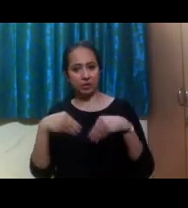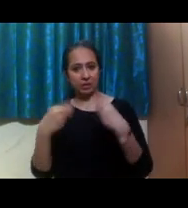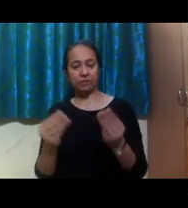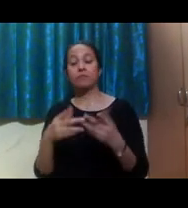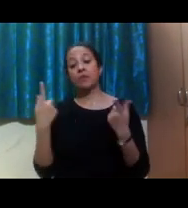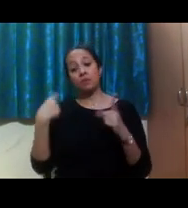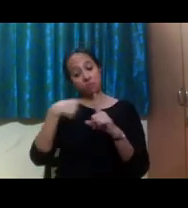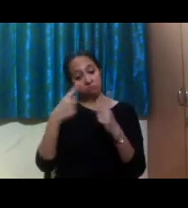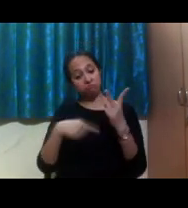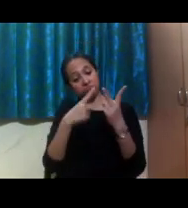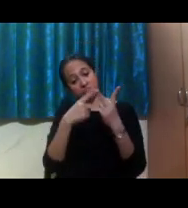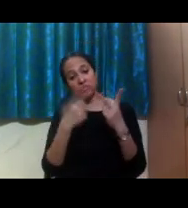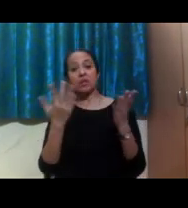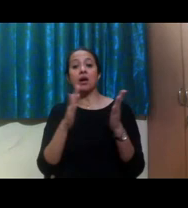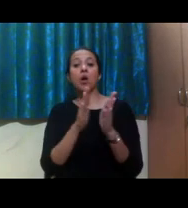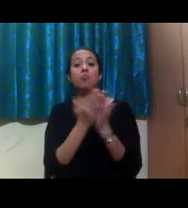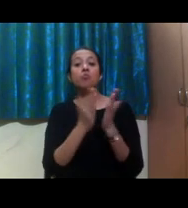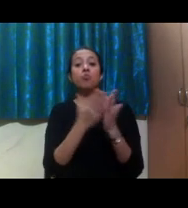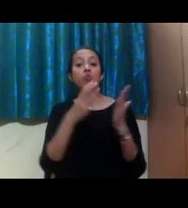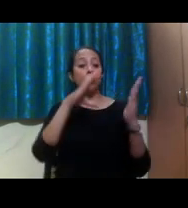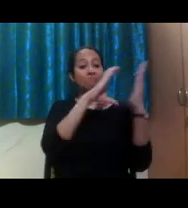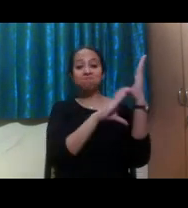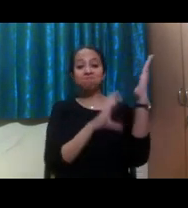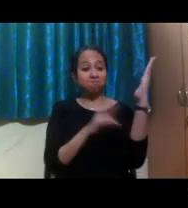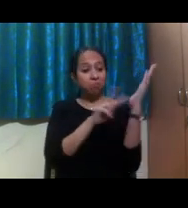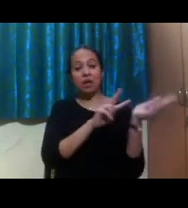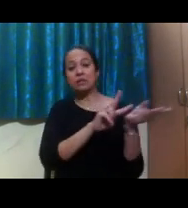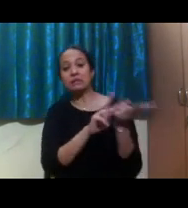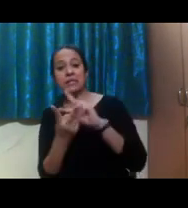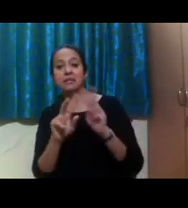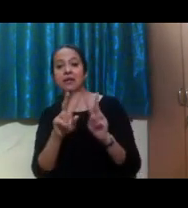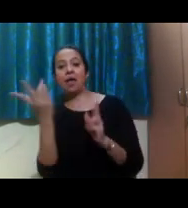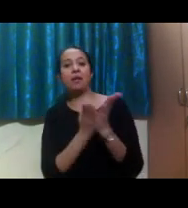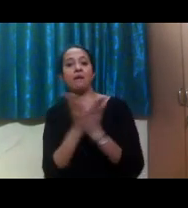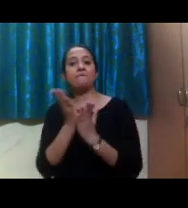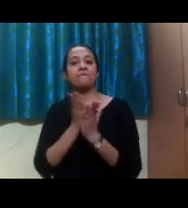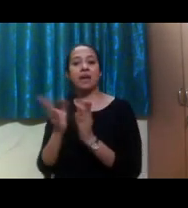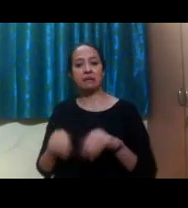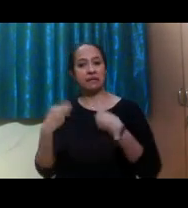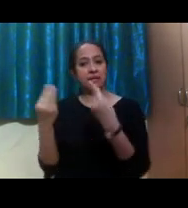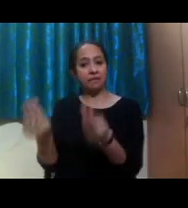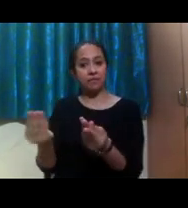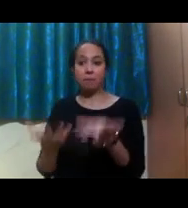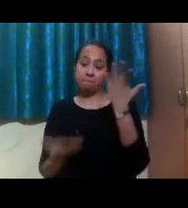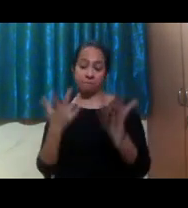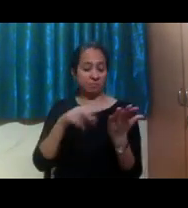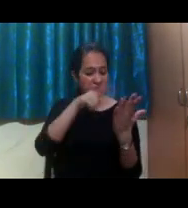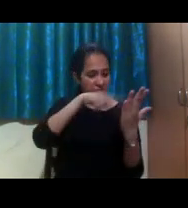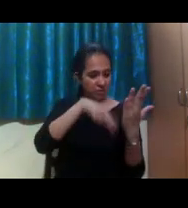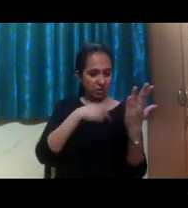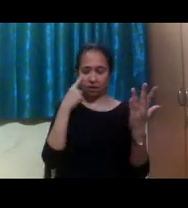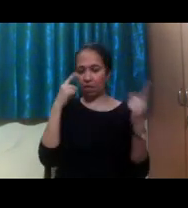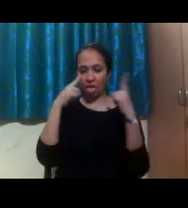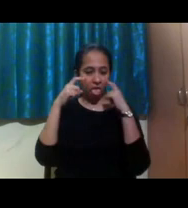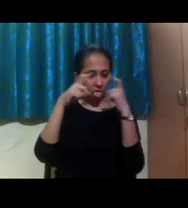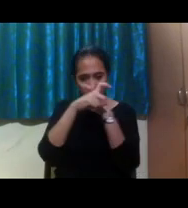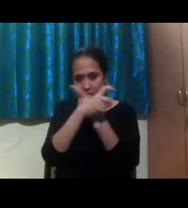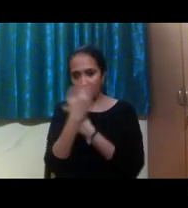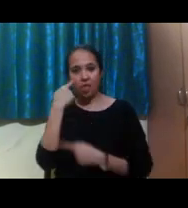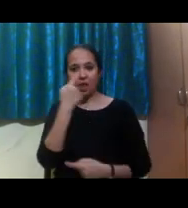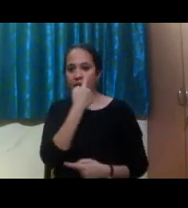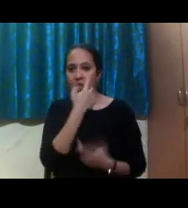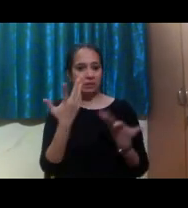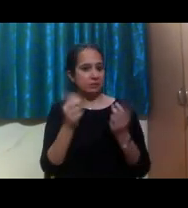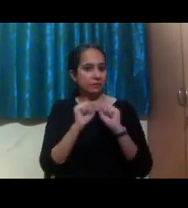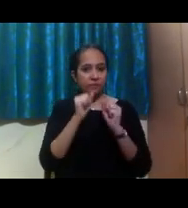accommodation, alternative format, where maybe it's helpful for you to, um, hear the, um, hear it being read to you. It doesn't